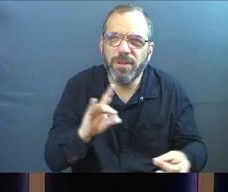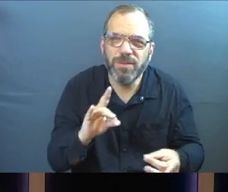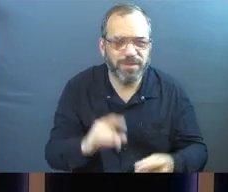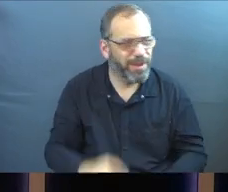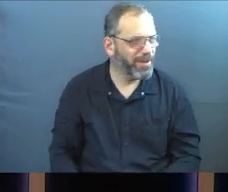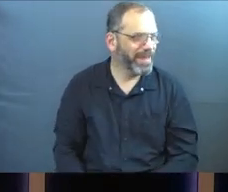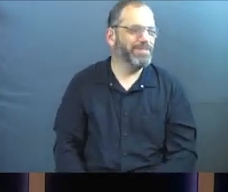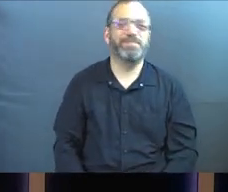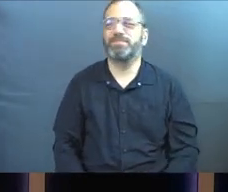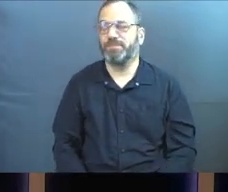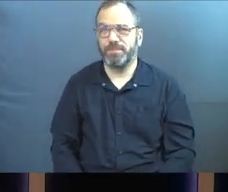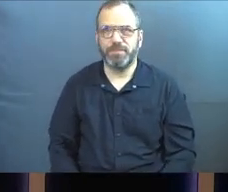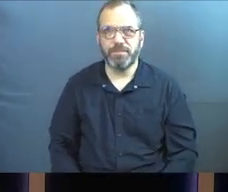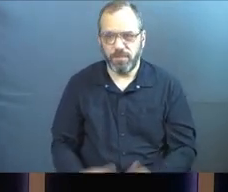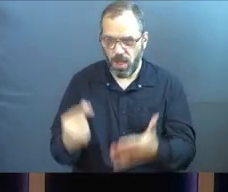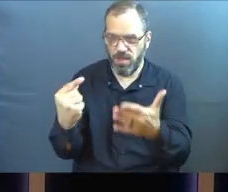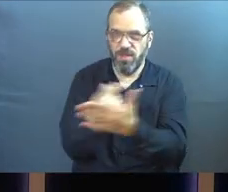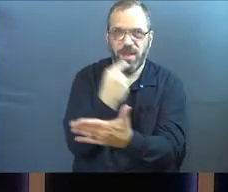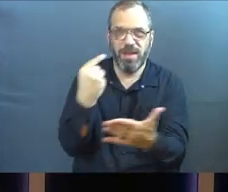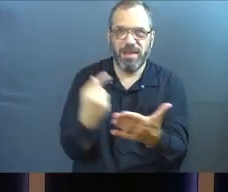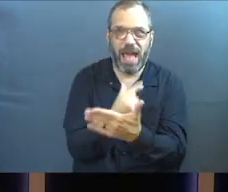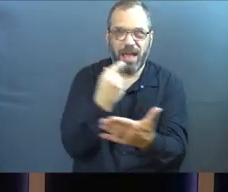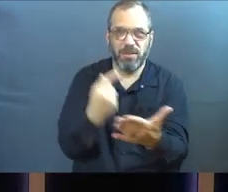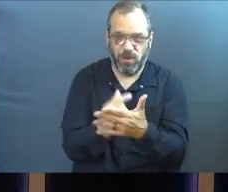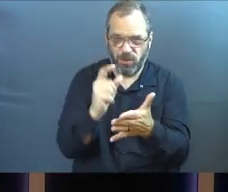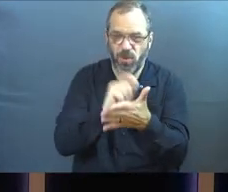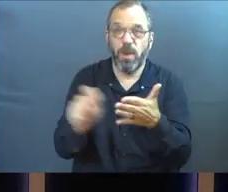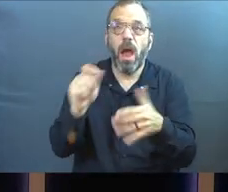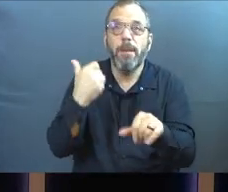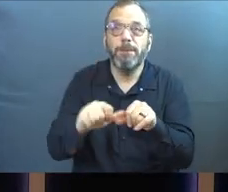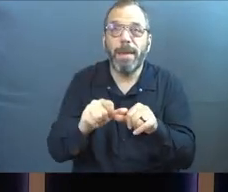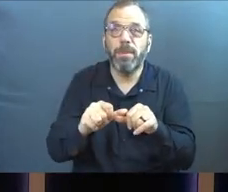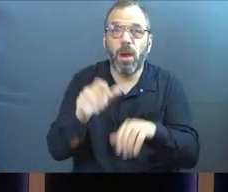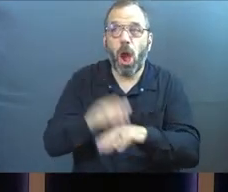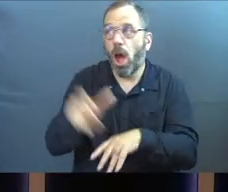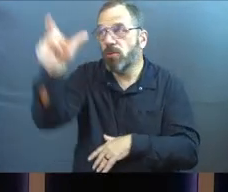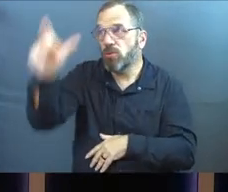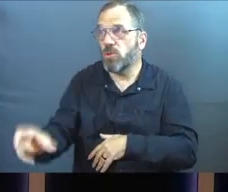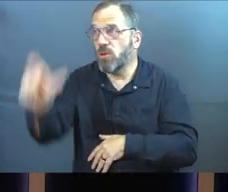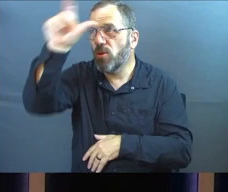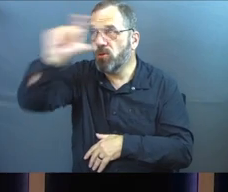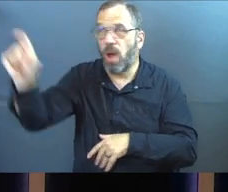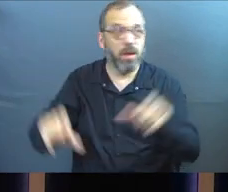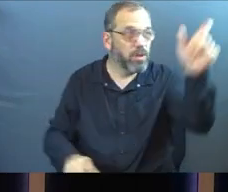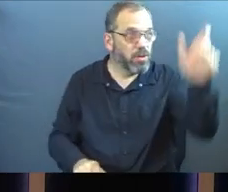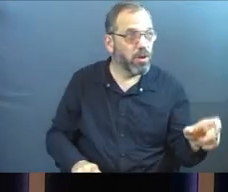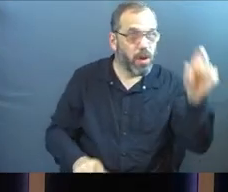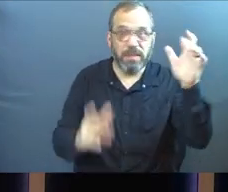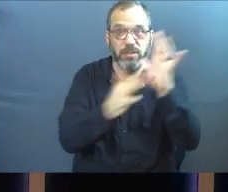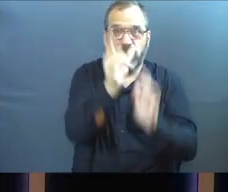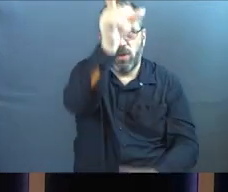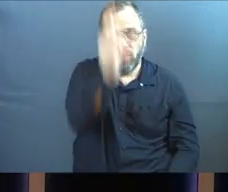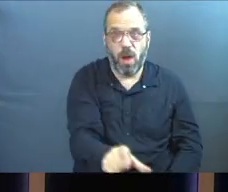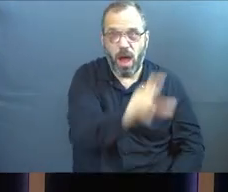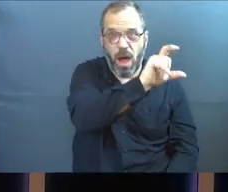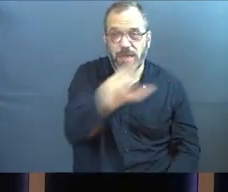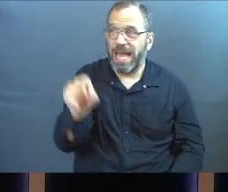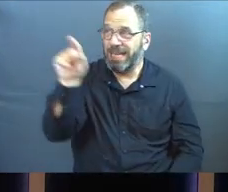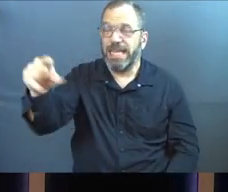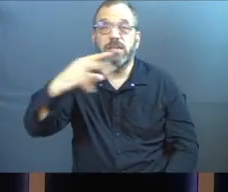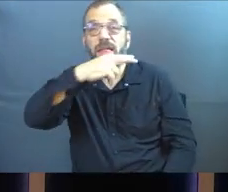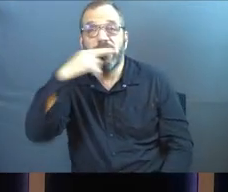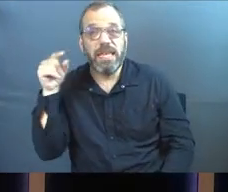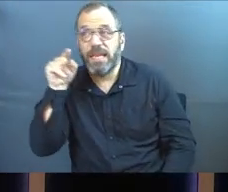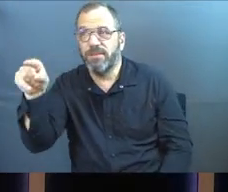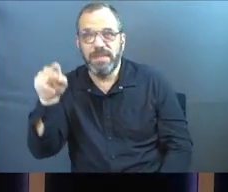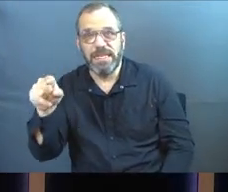Imagine the way that the gospels actually played out. And do you remember the thief on the cross next to Jesus who was dying next to Jesus? And he was a criminal and